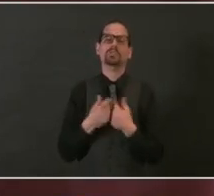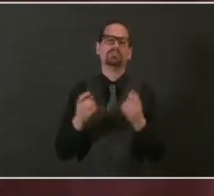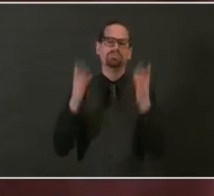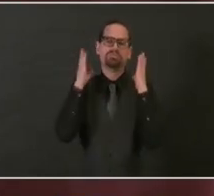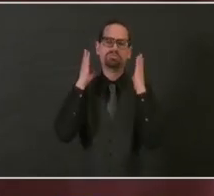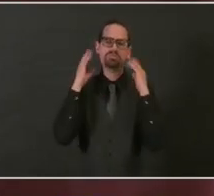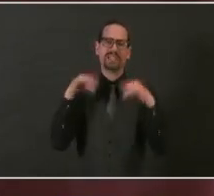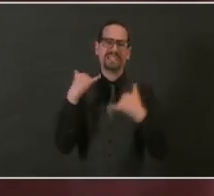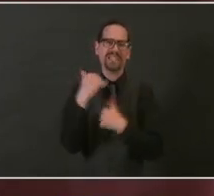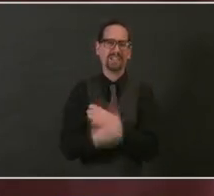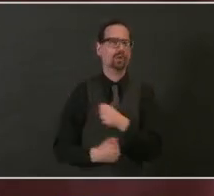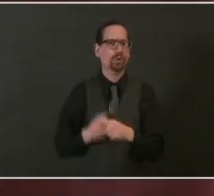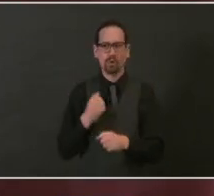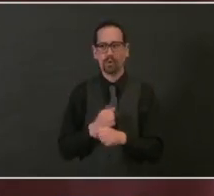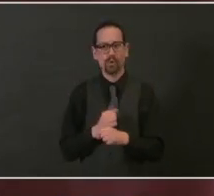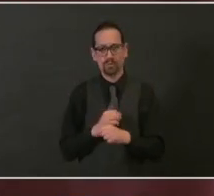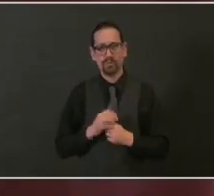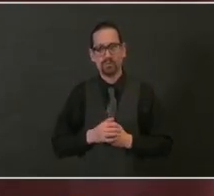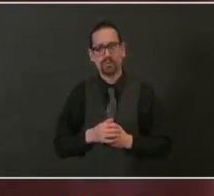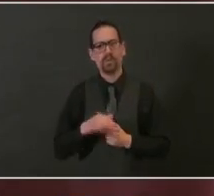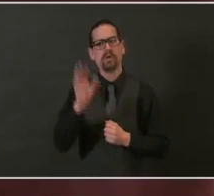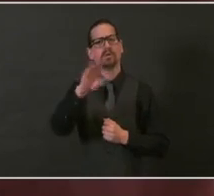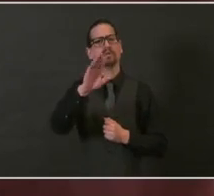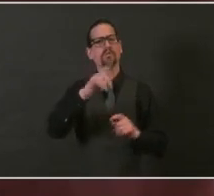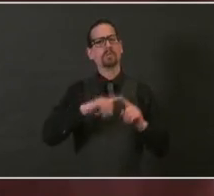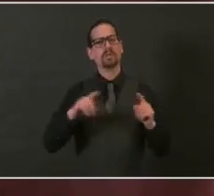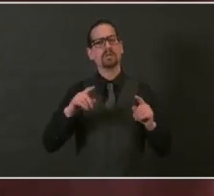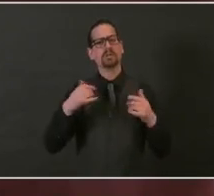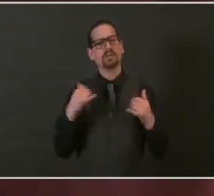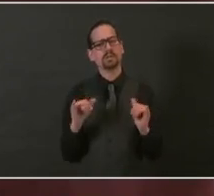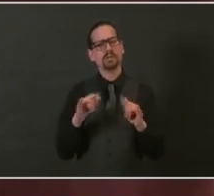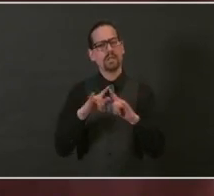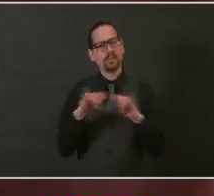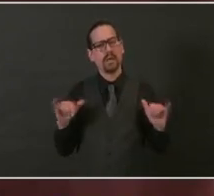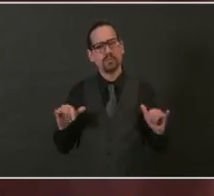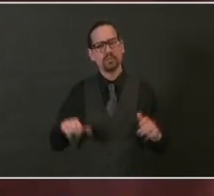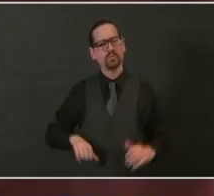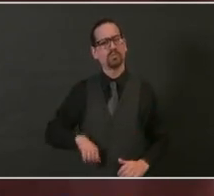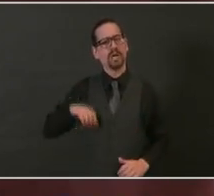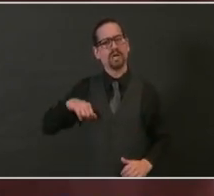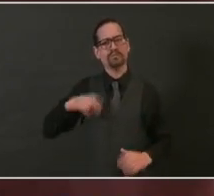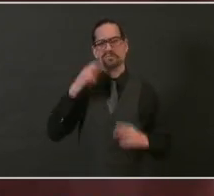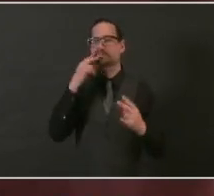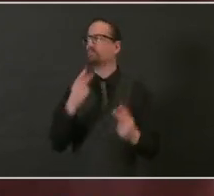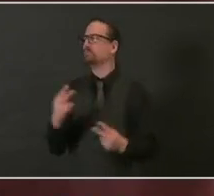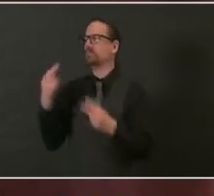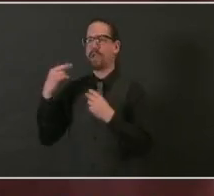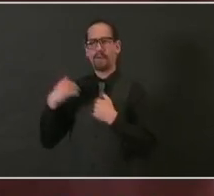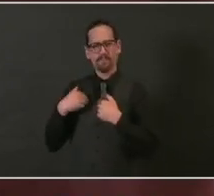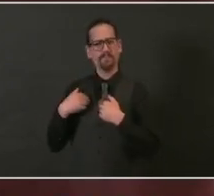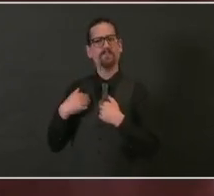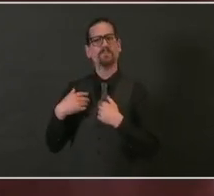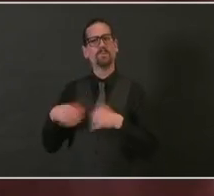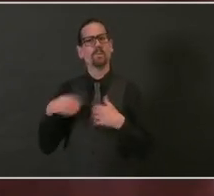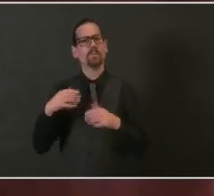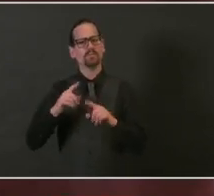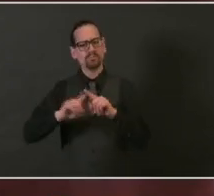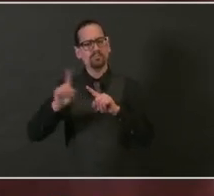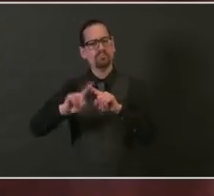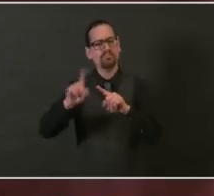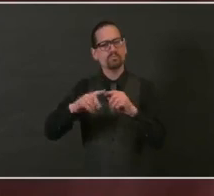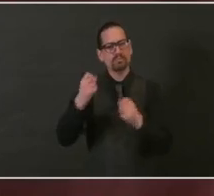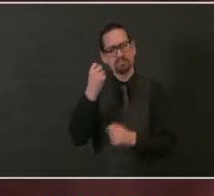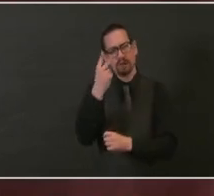lot to be proud of as a state when we look back at the last 12 months. The definition of